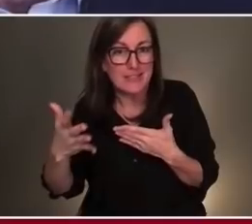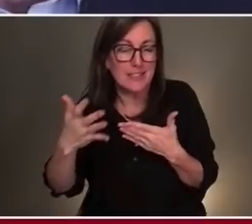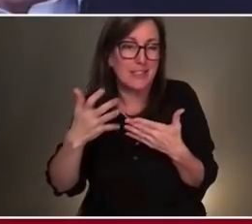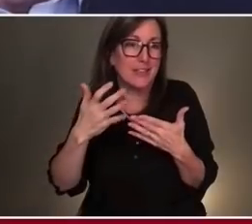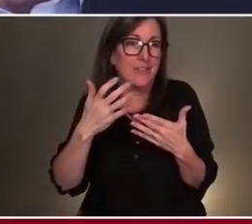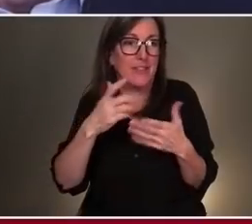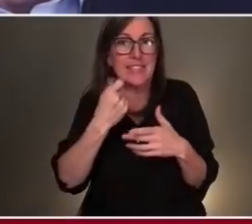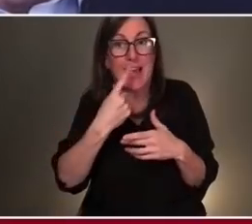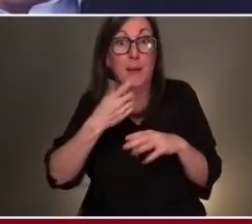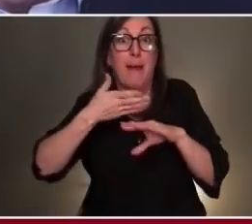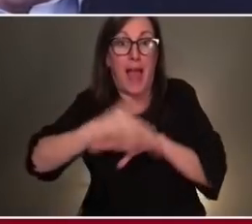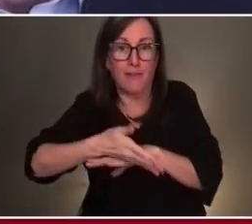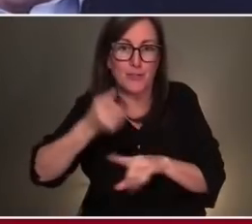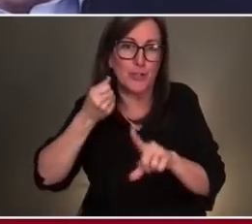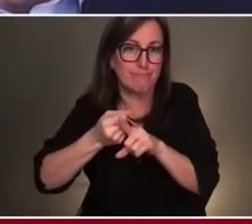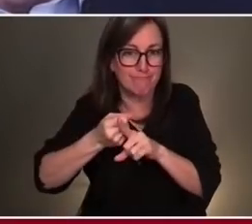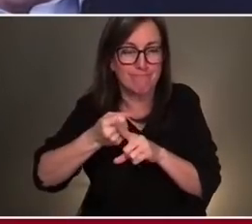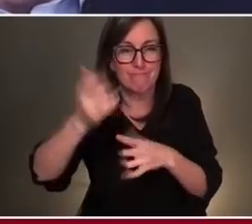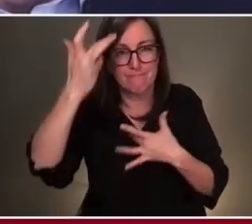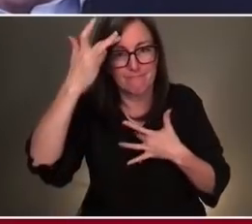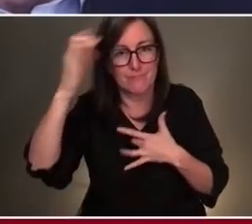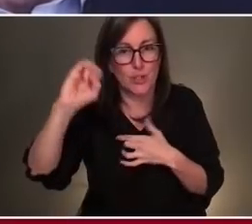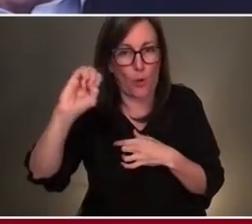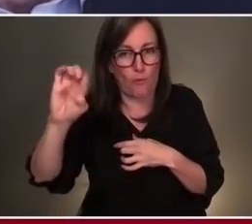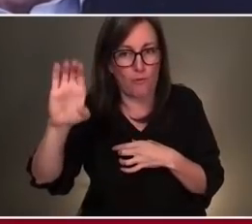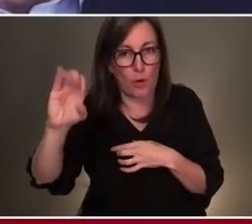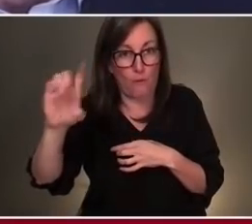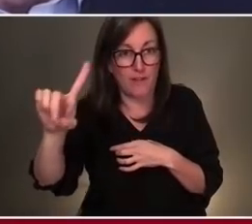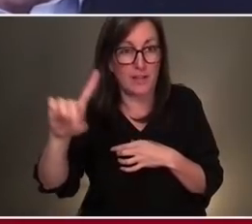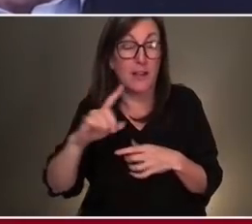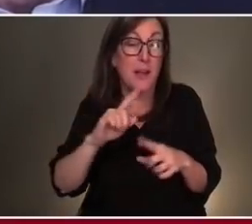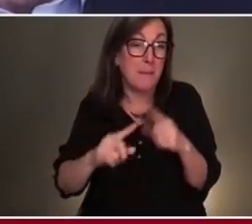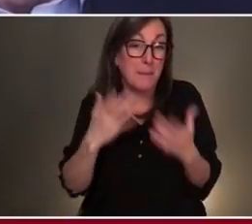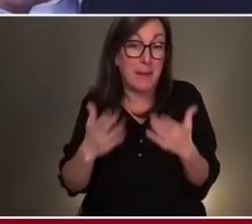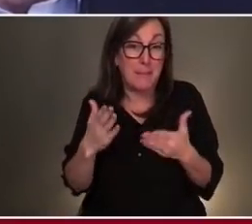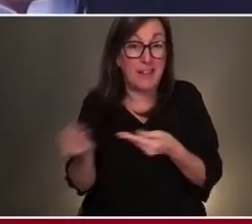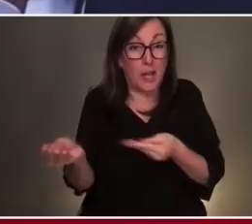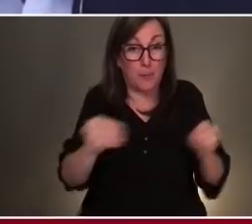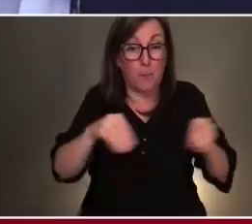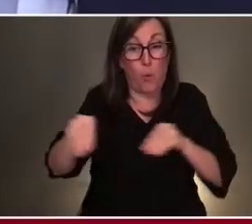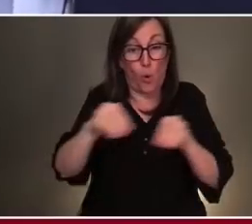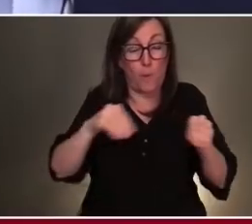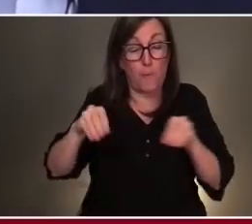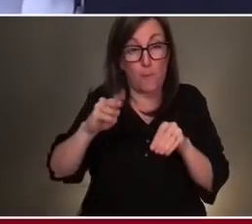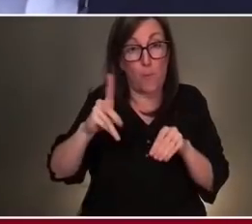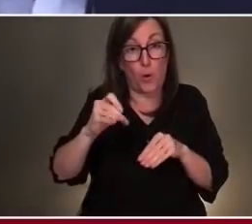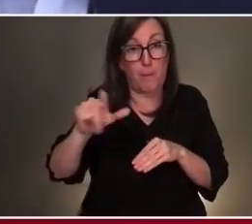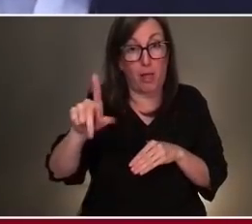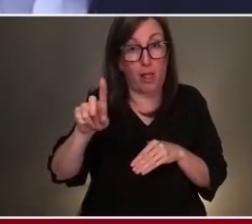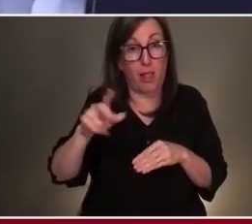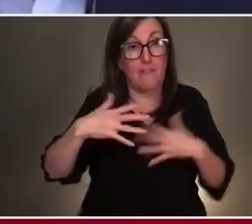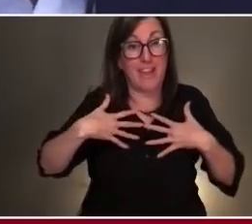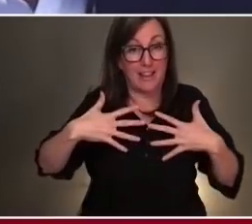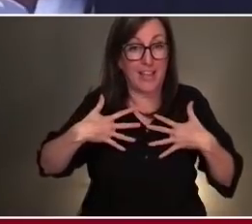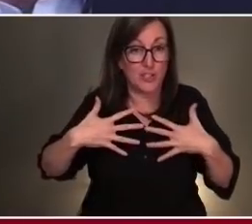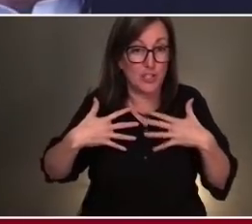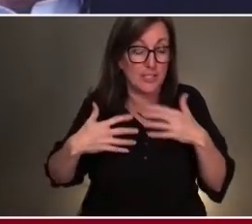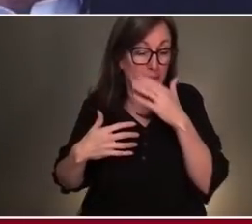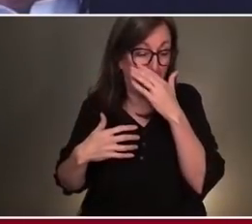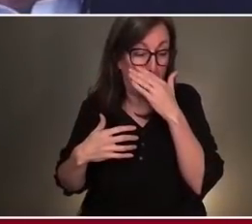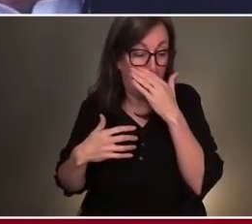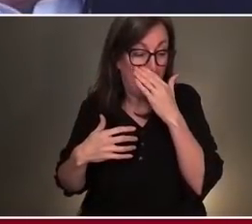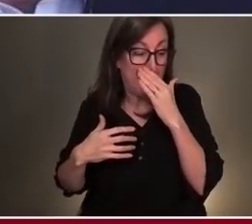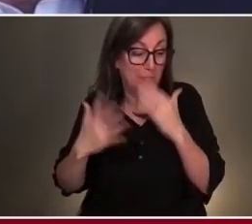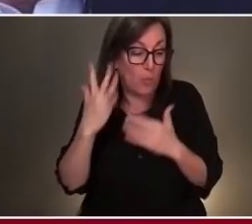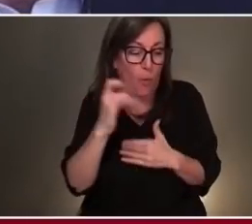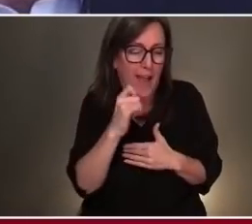But, but certainly things like, like ventilation, portable ventilation and these other things. Why not